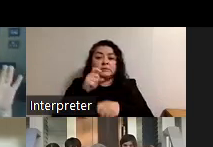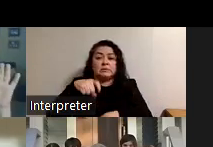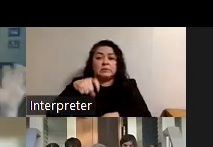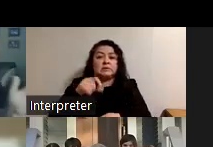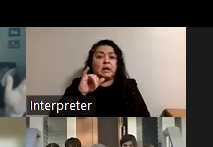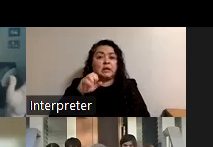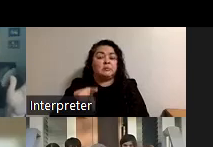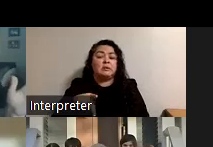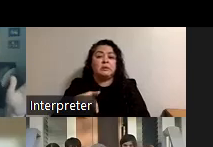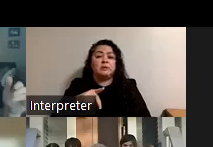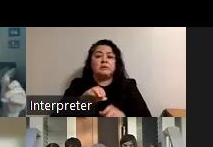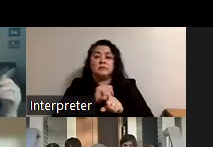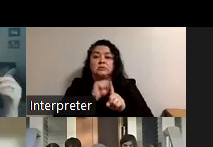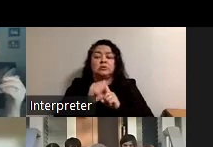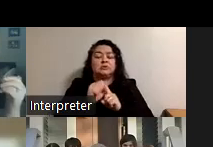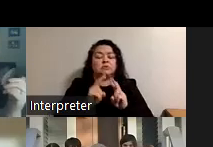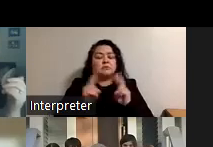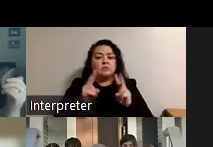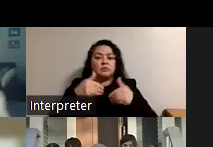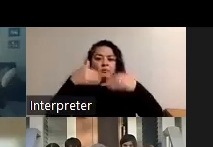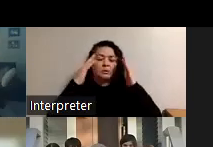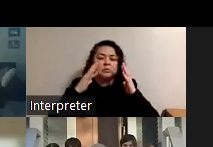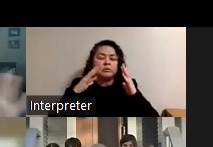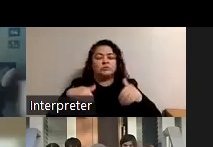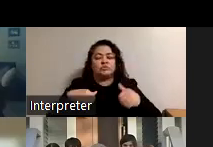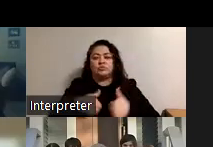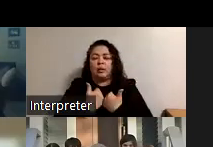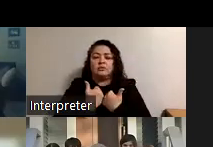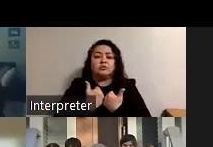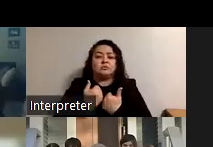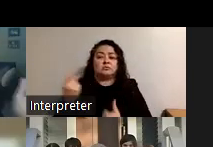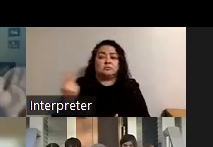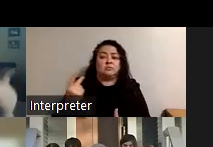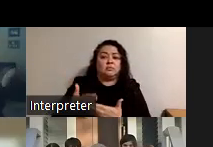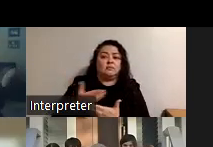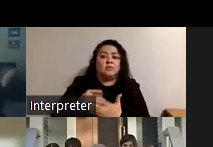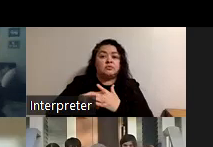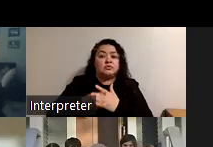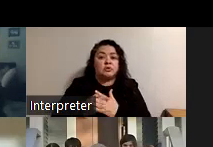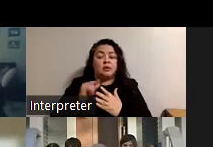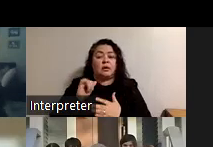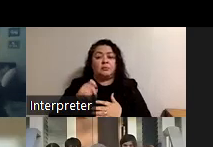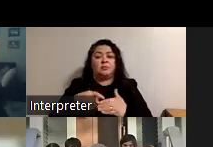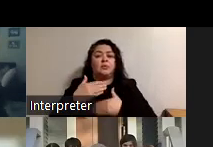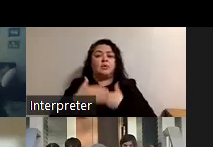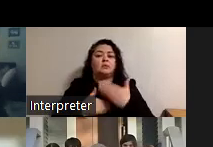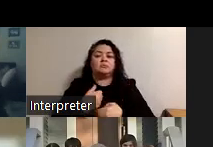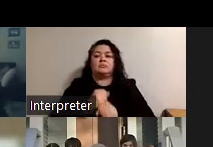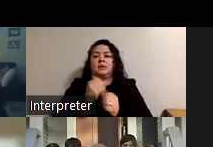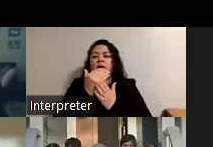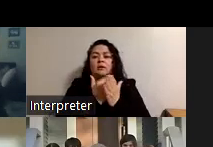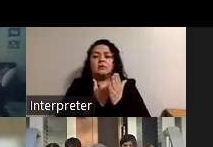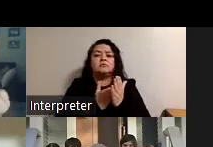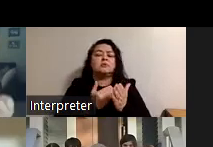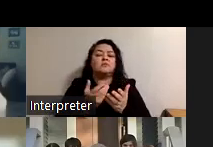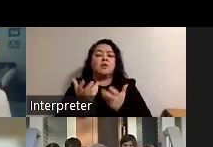overwhelming and really challenging so she and i before we even started the iep process made a list of the accommodations she